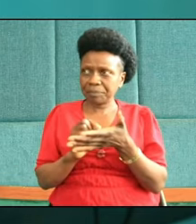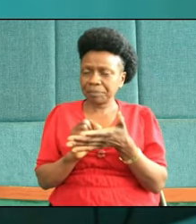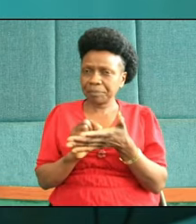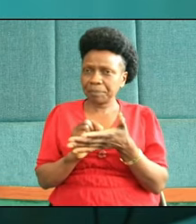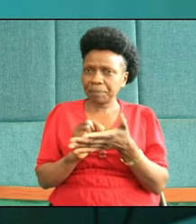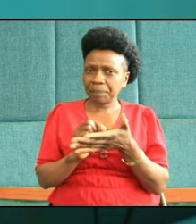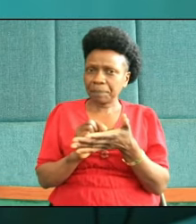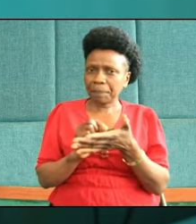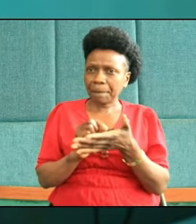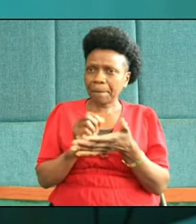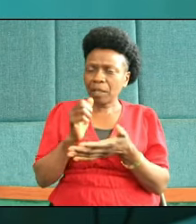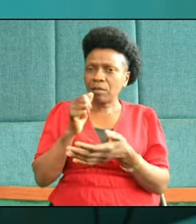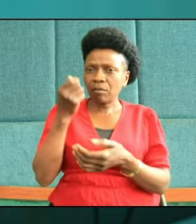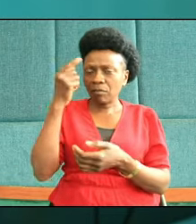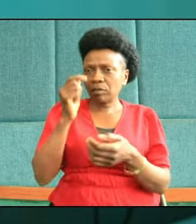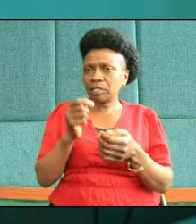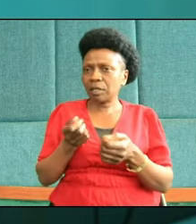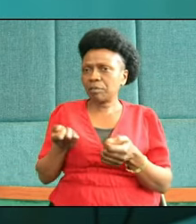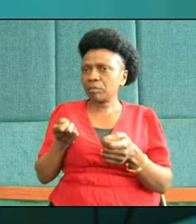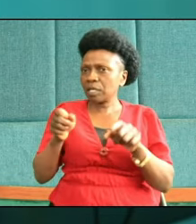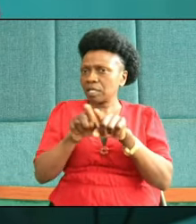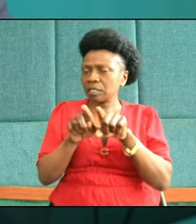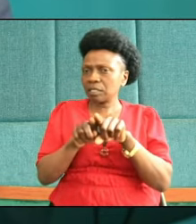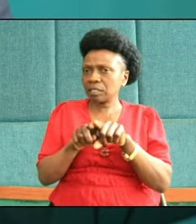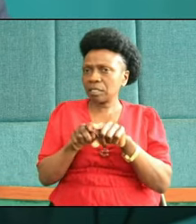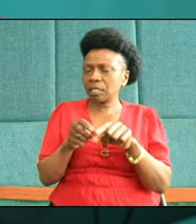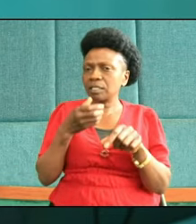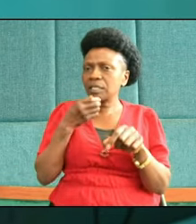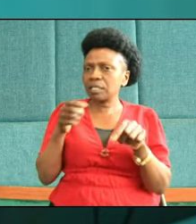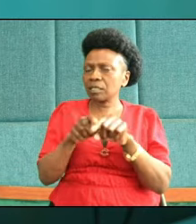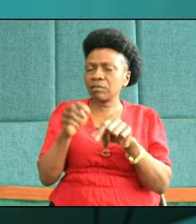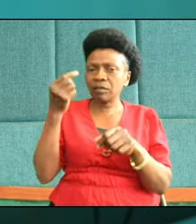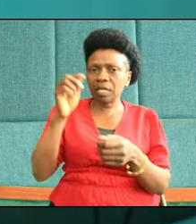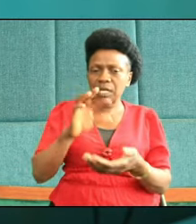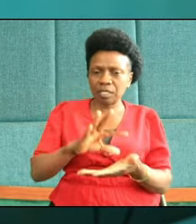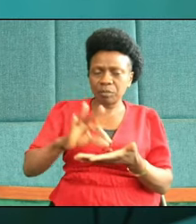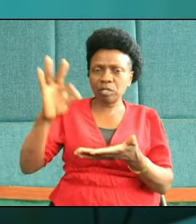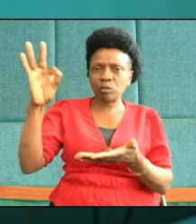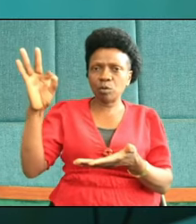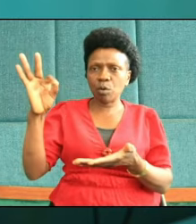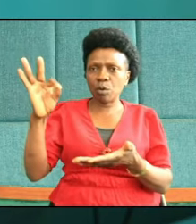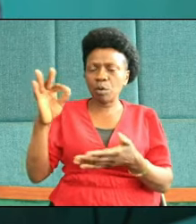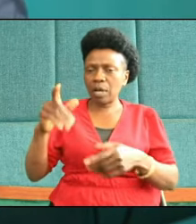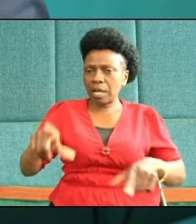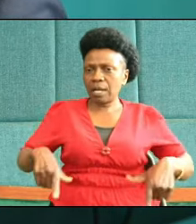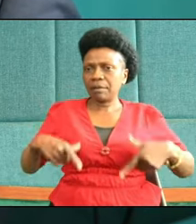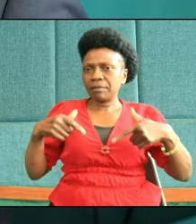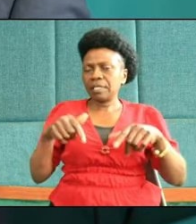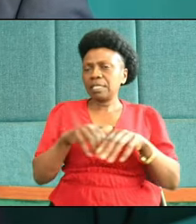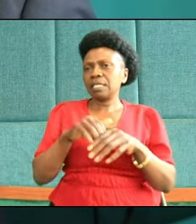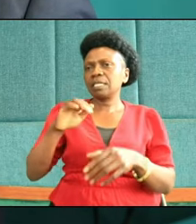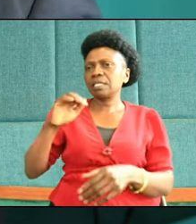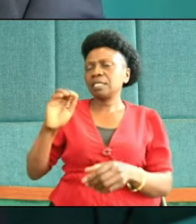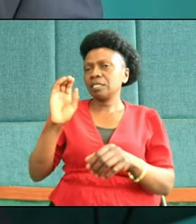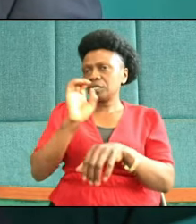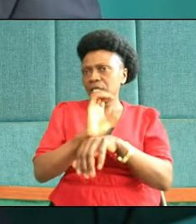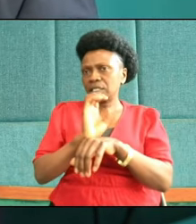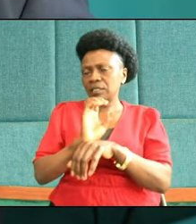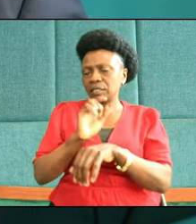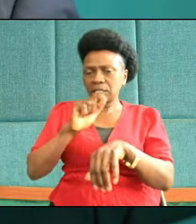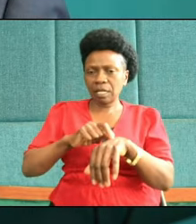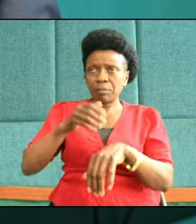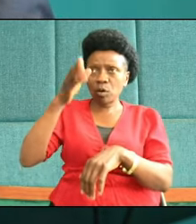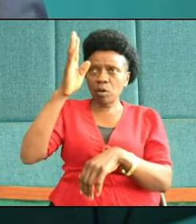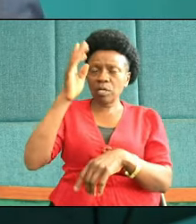issues that are surrounding our spiritual warfare in this church at Corinth. When God says run.